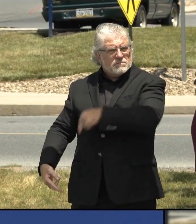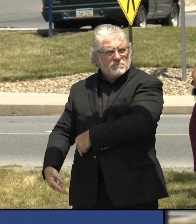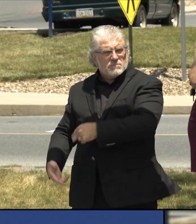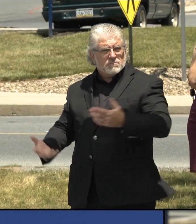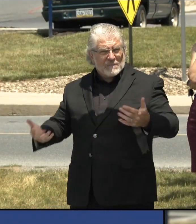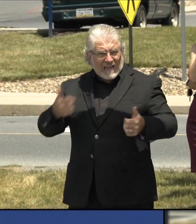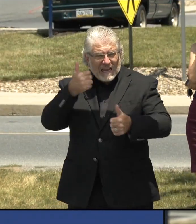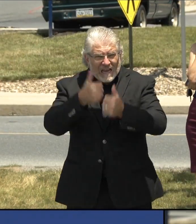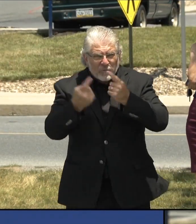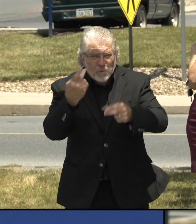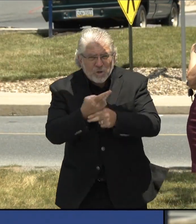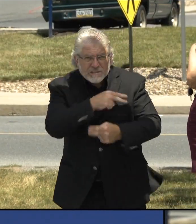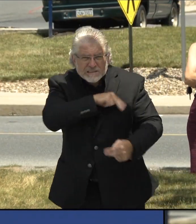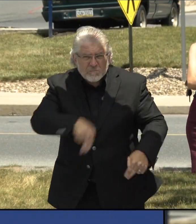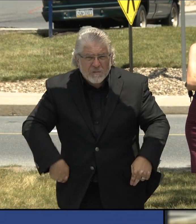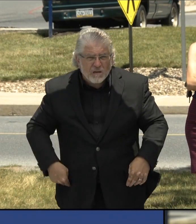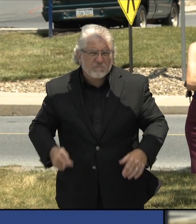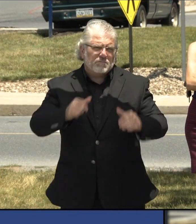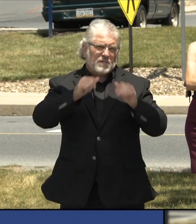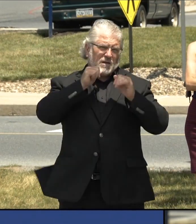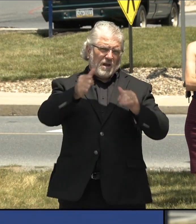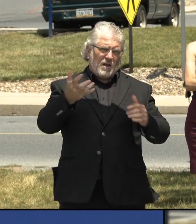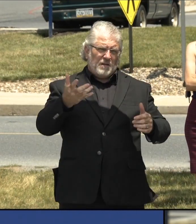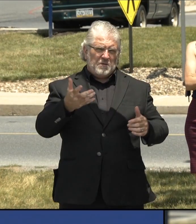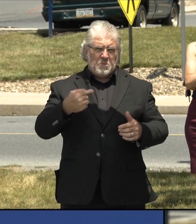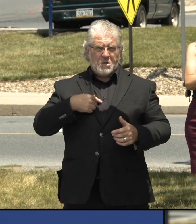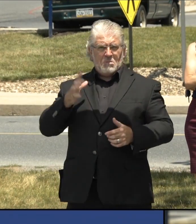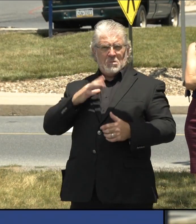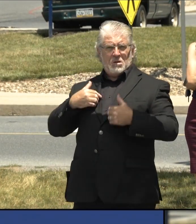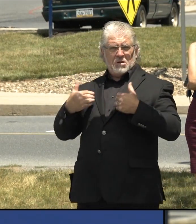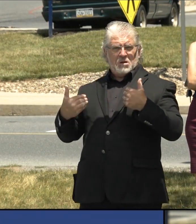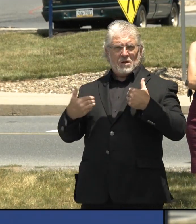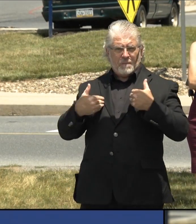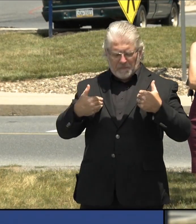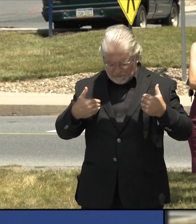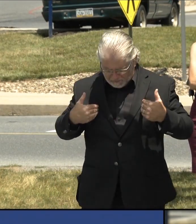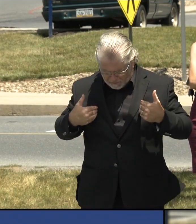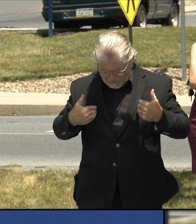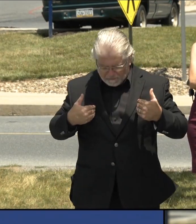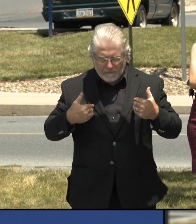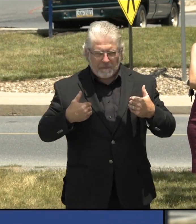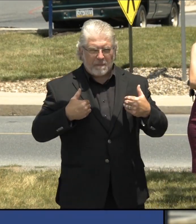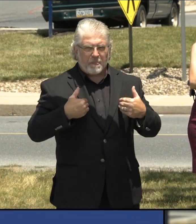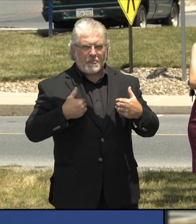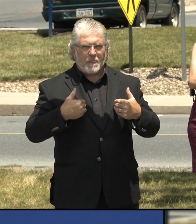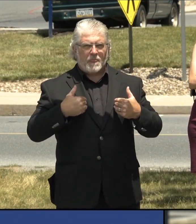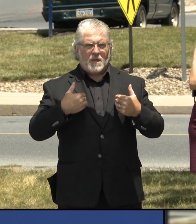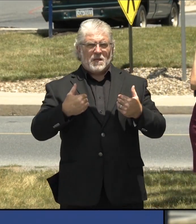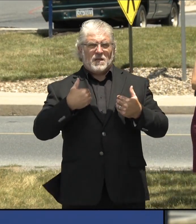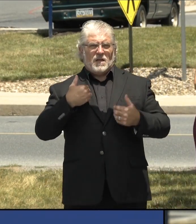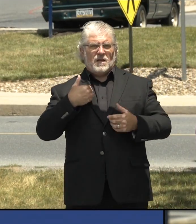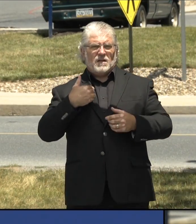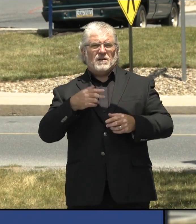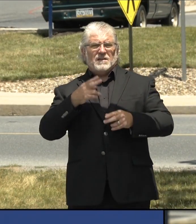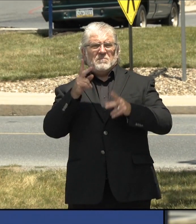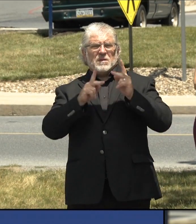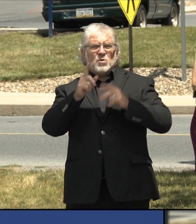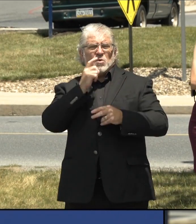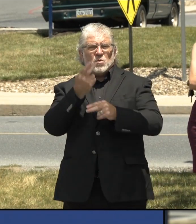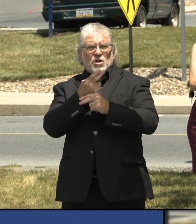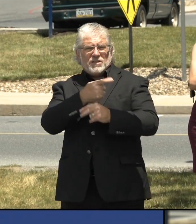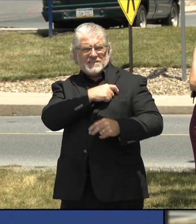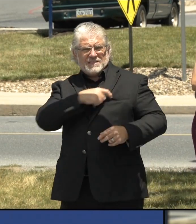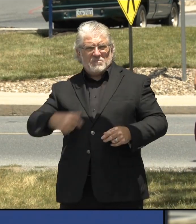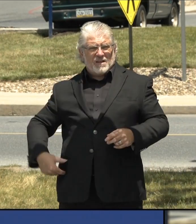did when I was a long time ago younger. And that's because more and more people have recognized internalized the fact that this is something that's in their